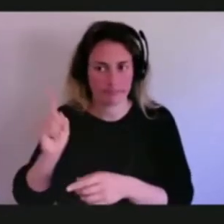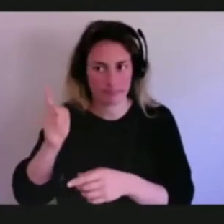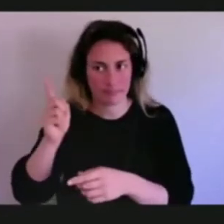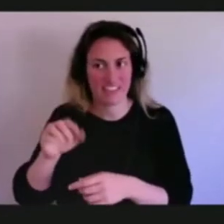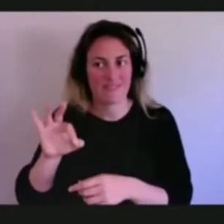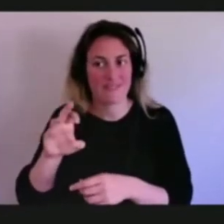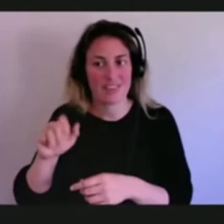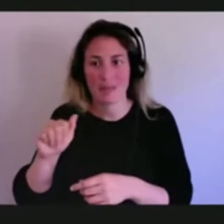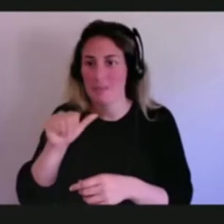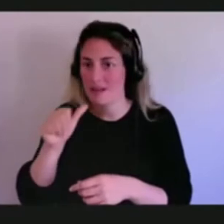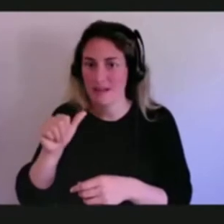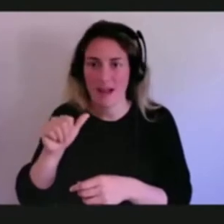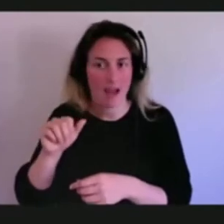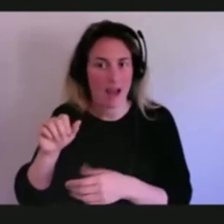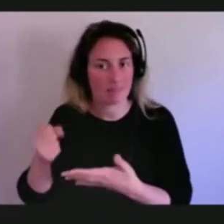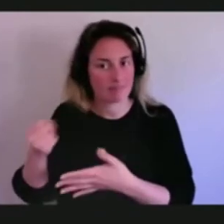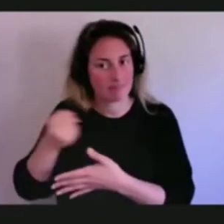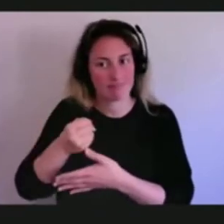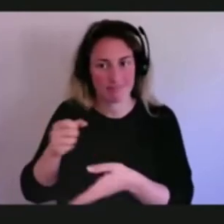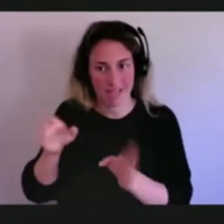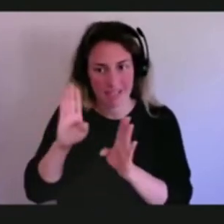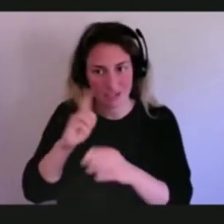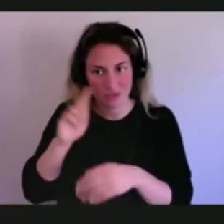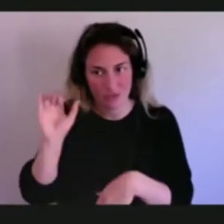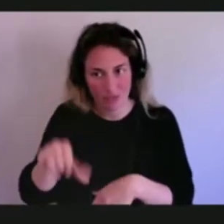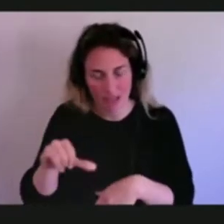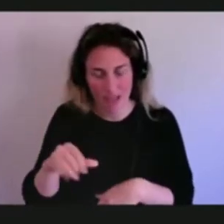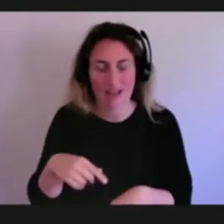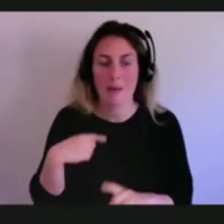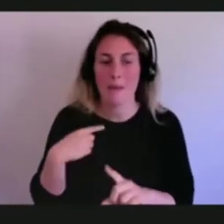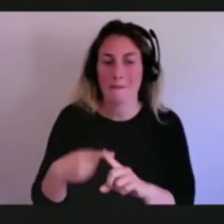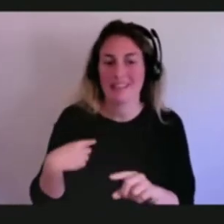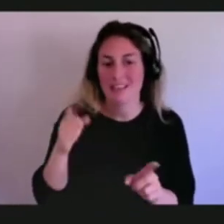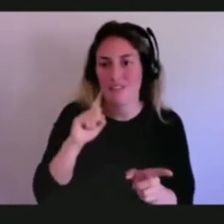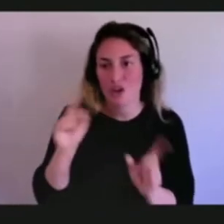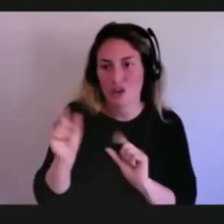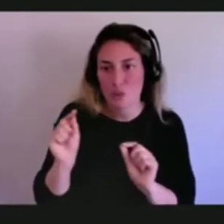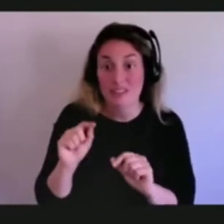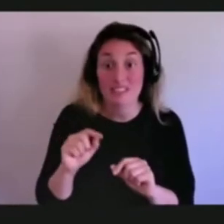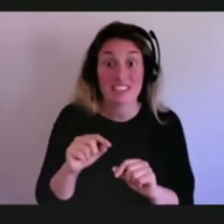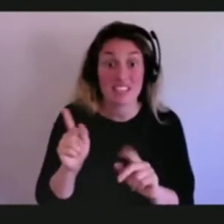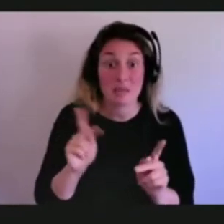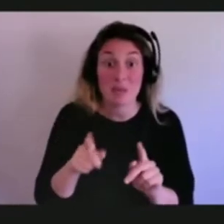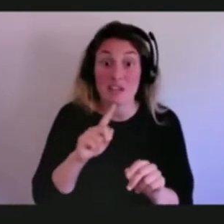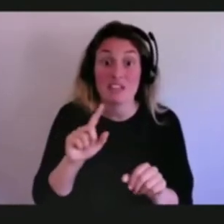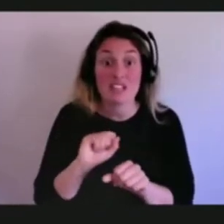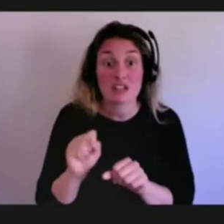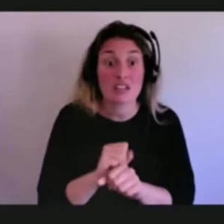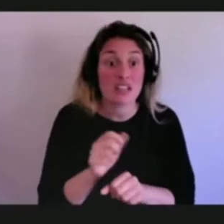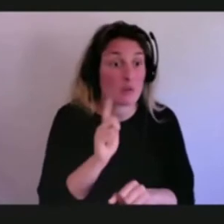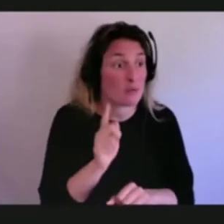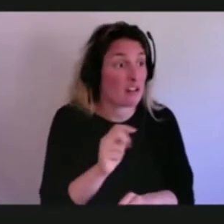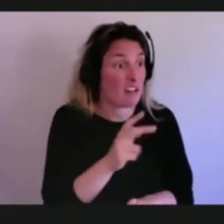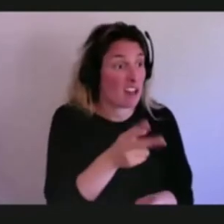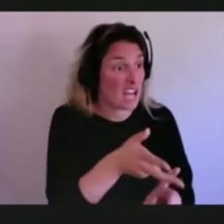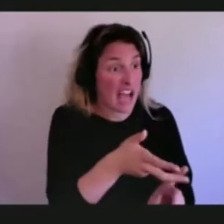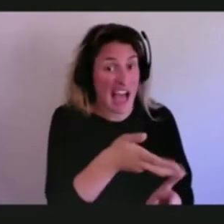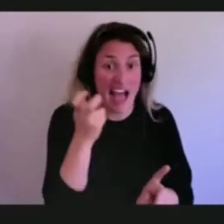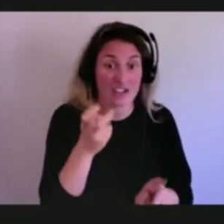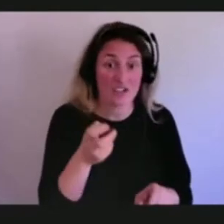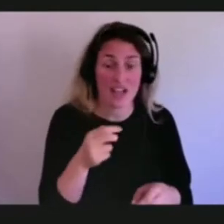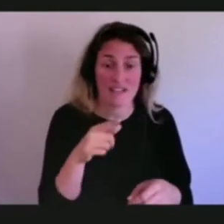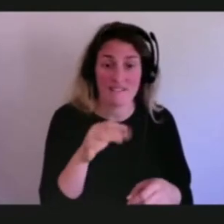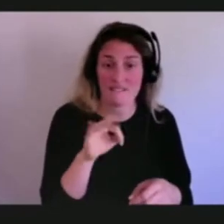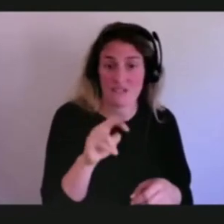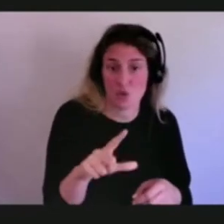and I've heard stories in the past of essentially people hijacking fuel that was found for a